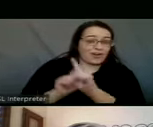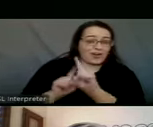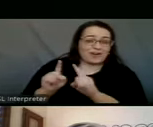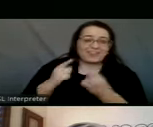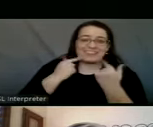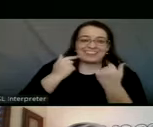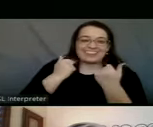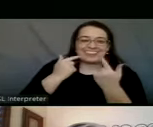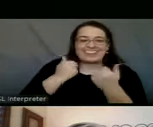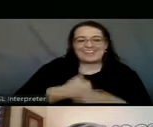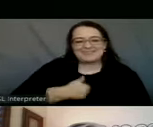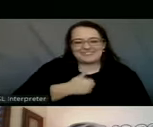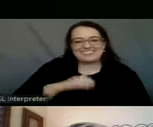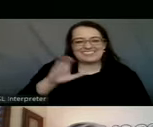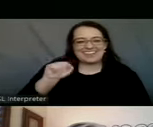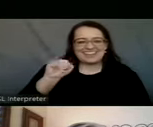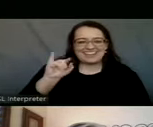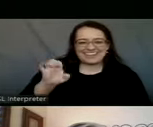I'm sorry, Casey.